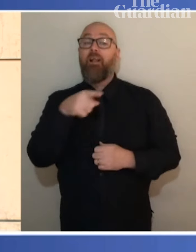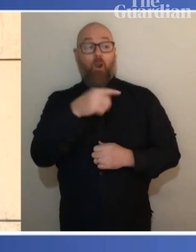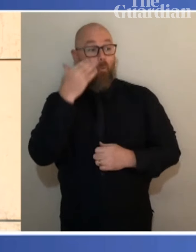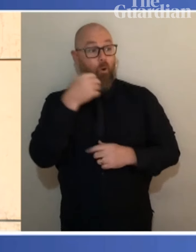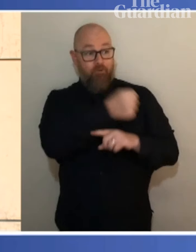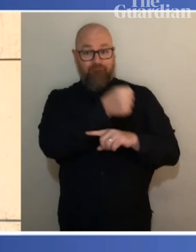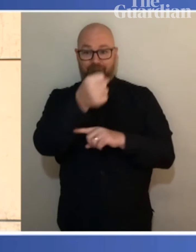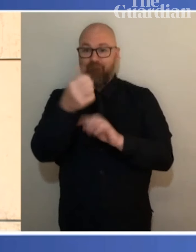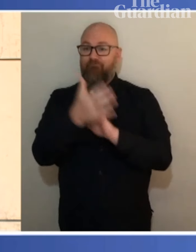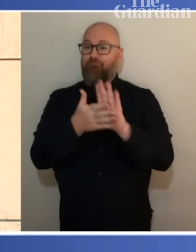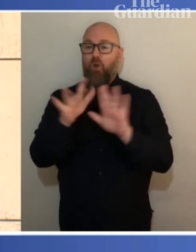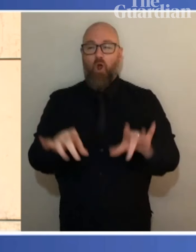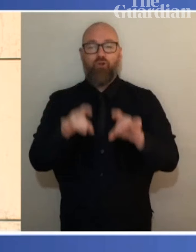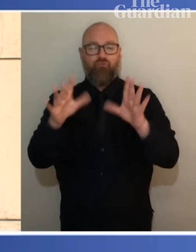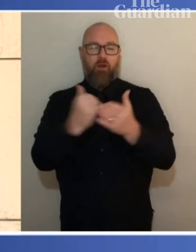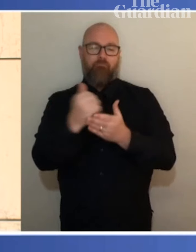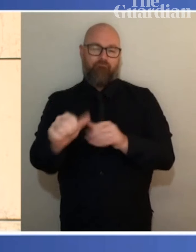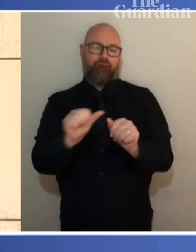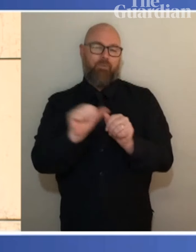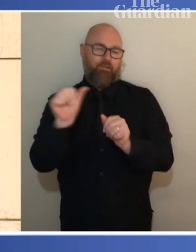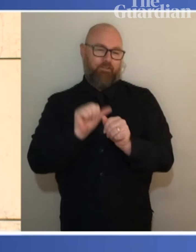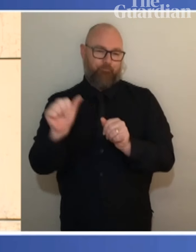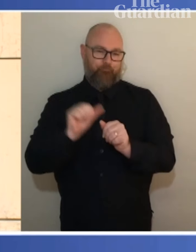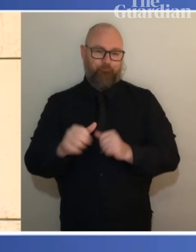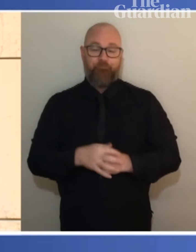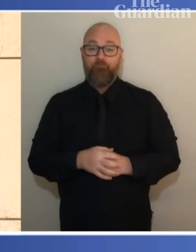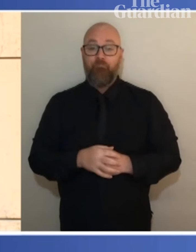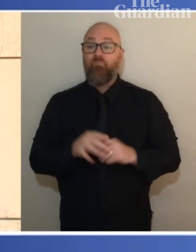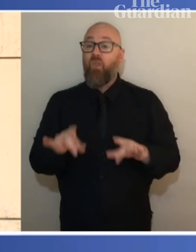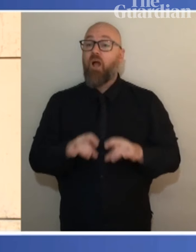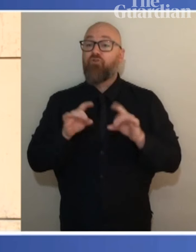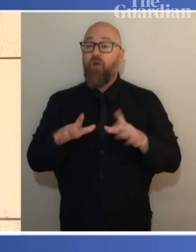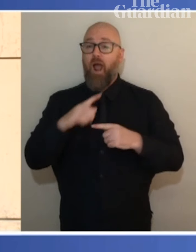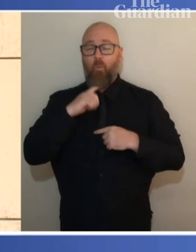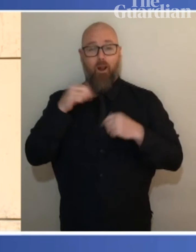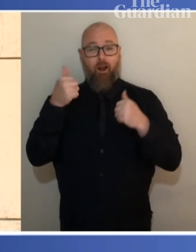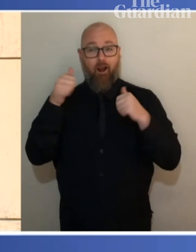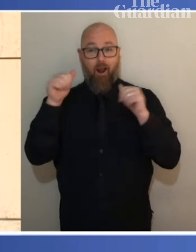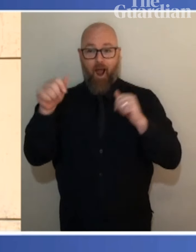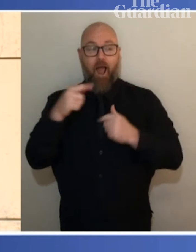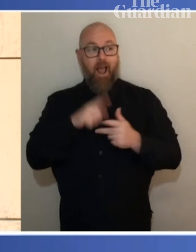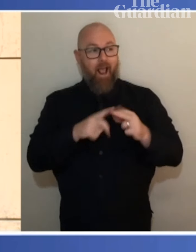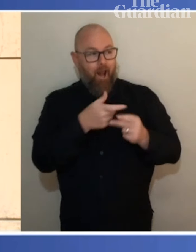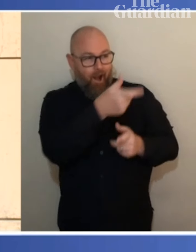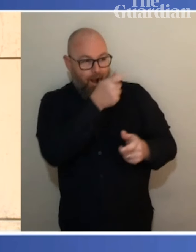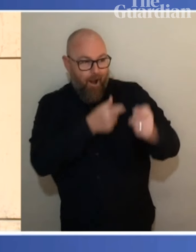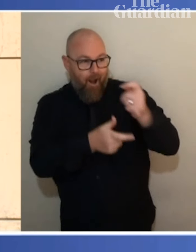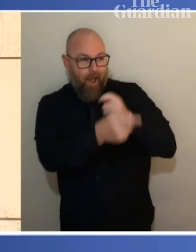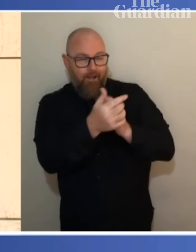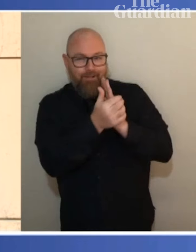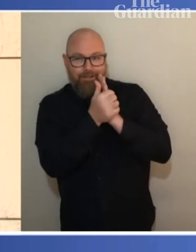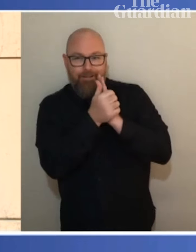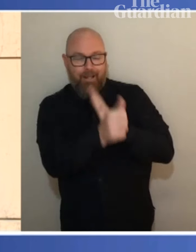Australia will always be a stronger and more successful country when we draw on the skills and smarts of all of our citizens.